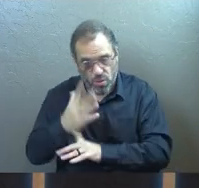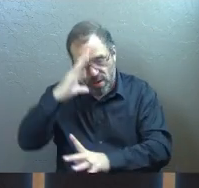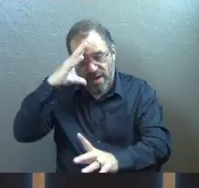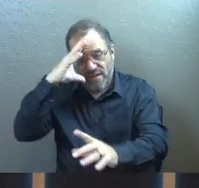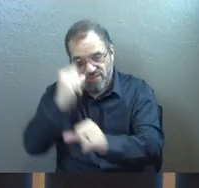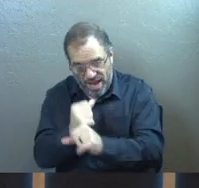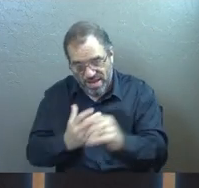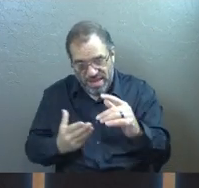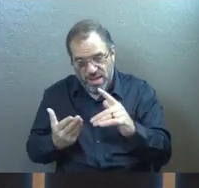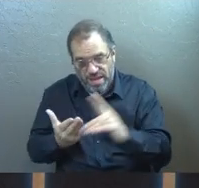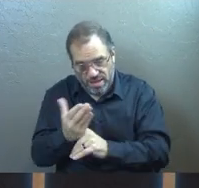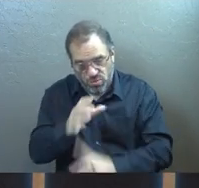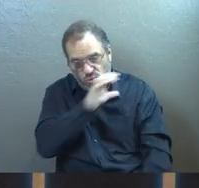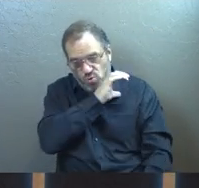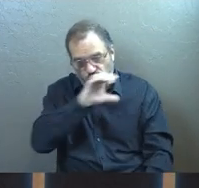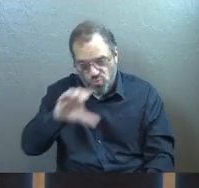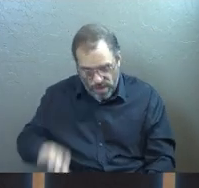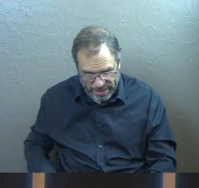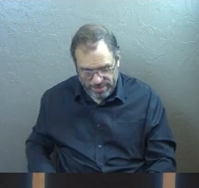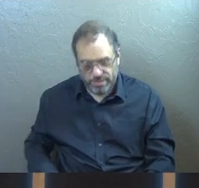faith in Christ.